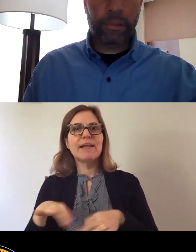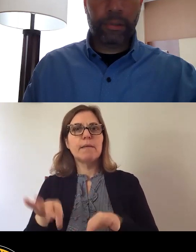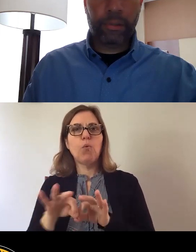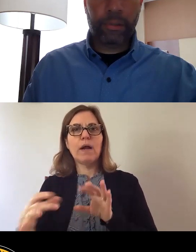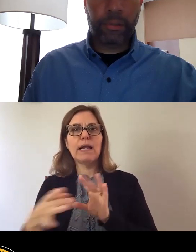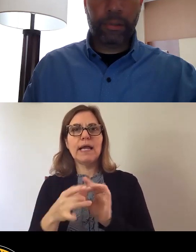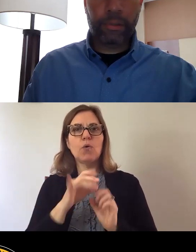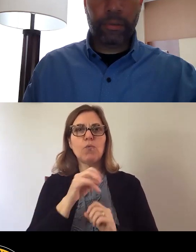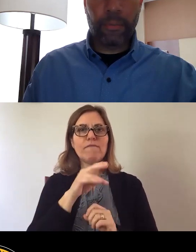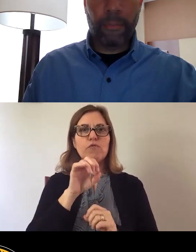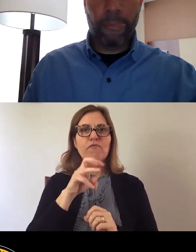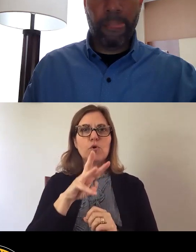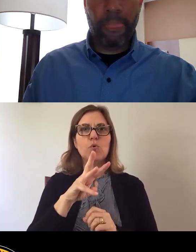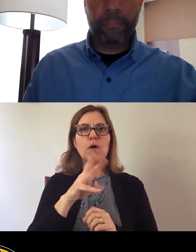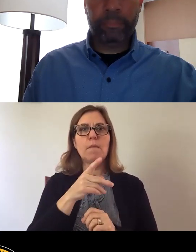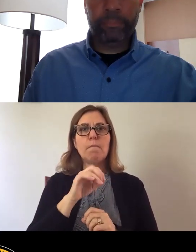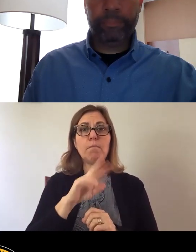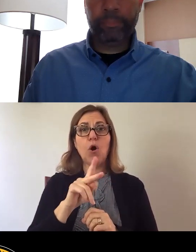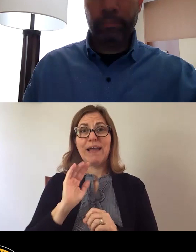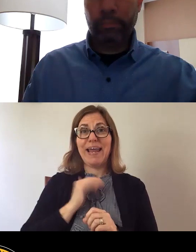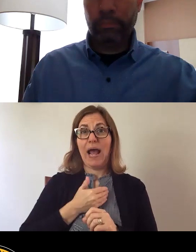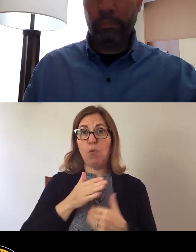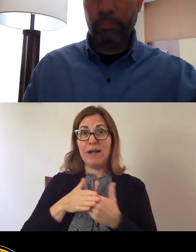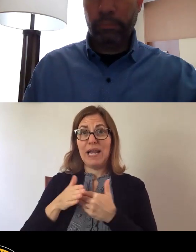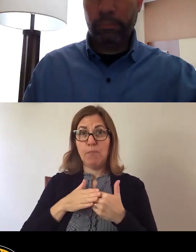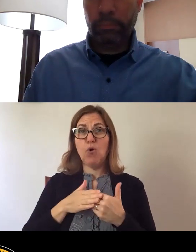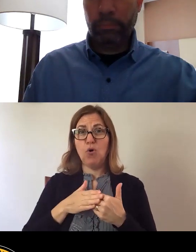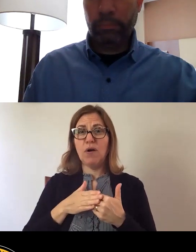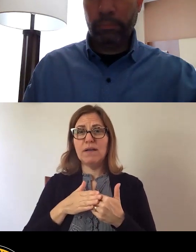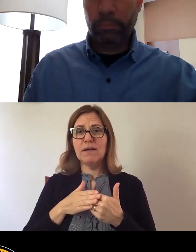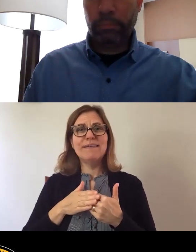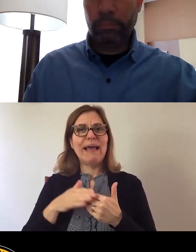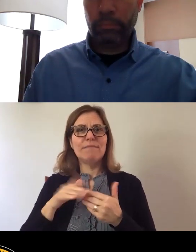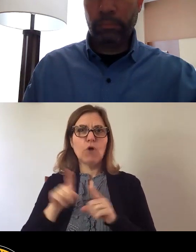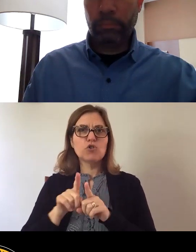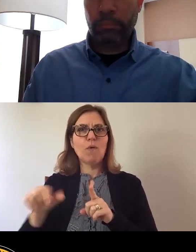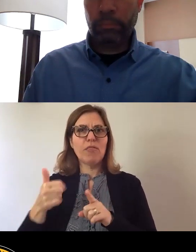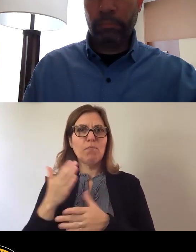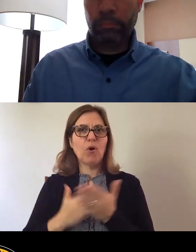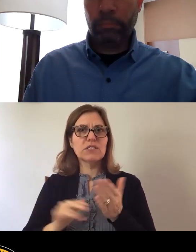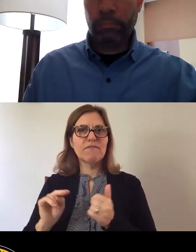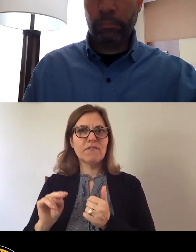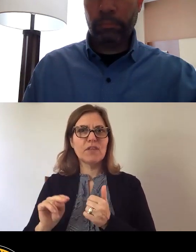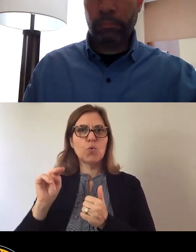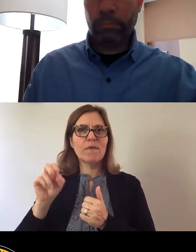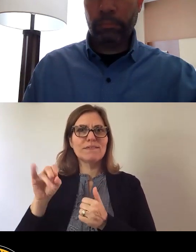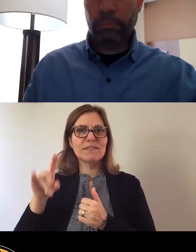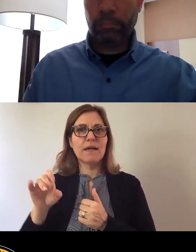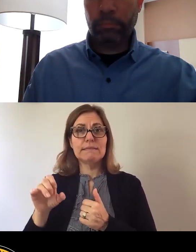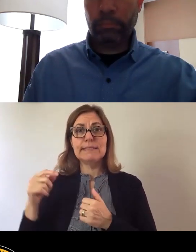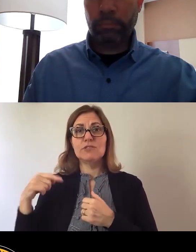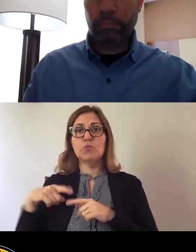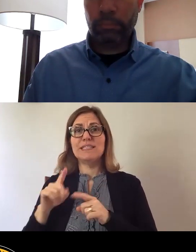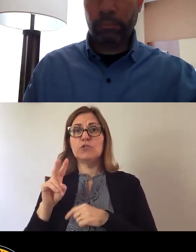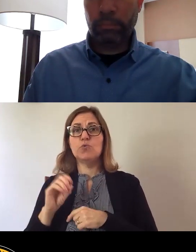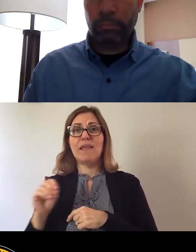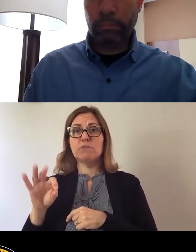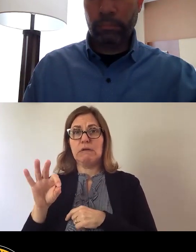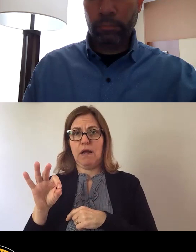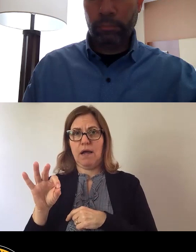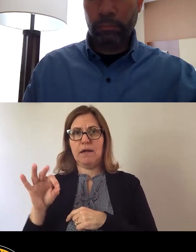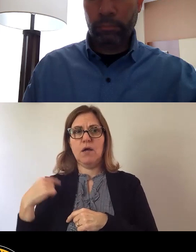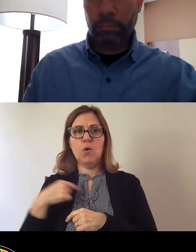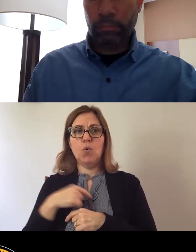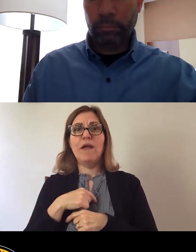and our neighborhood as well as Brightwood and other parts of the north side. So since 2009 we've basically been able to see